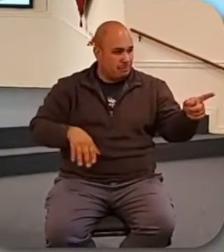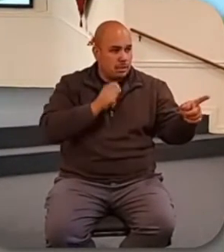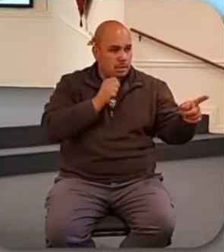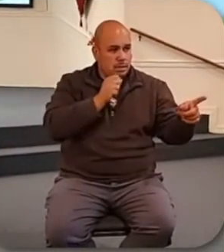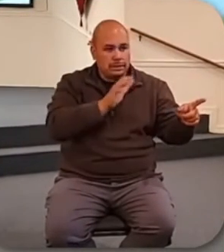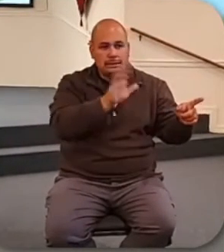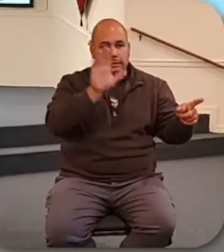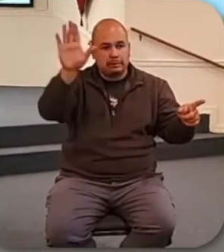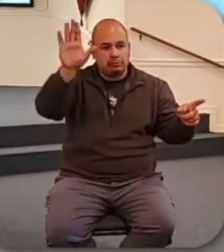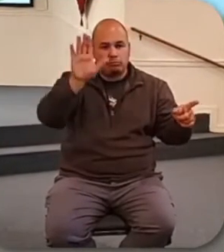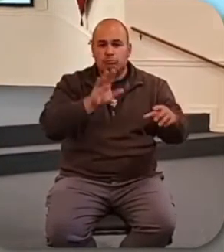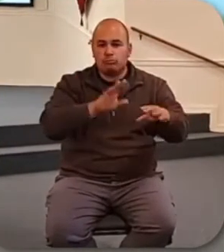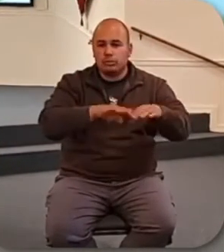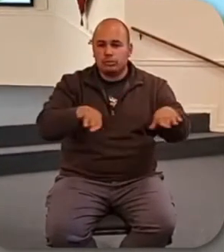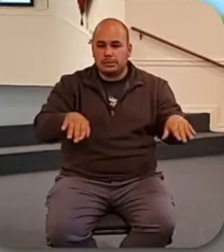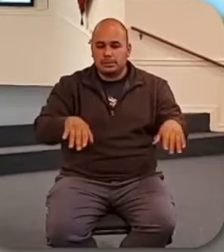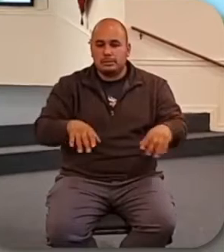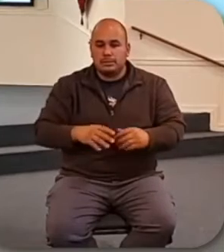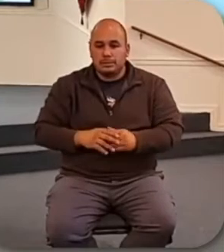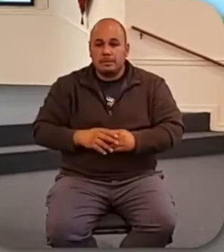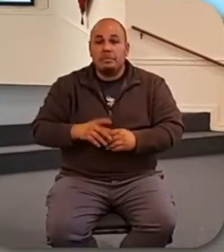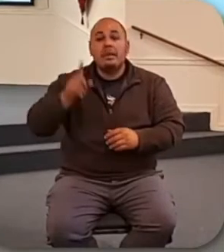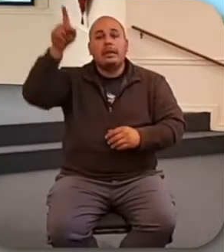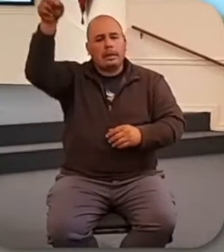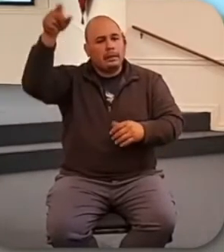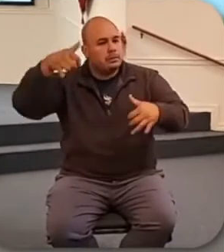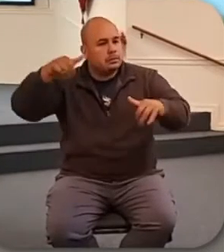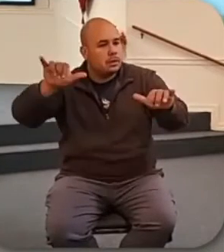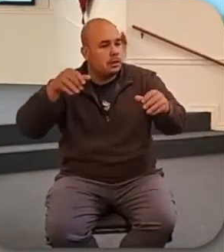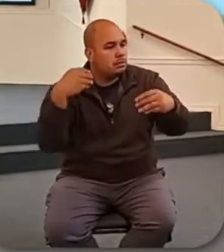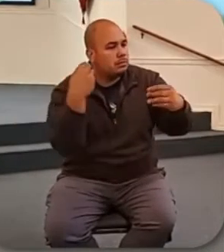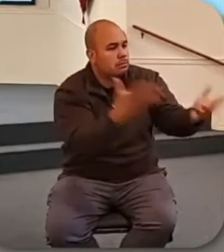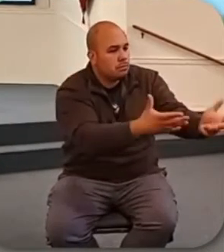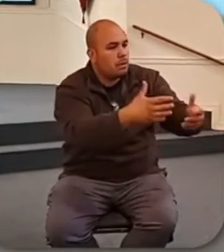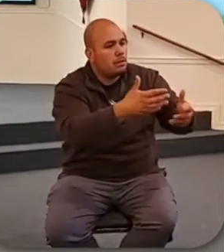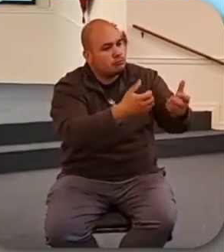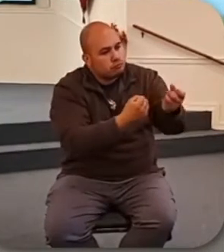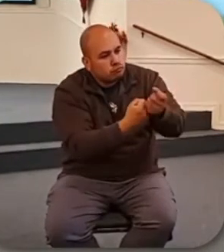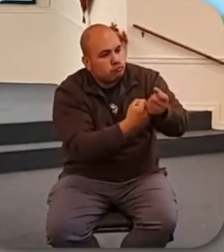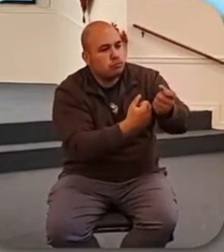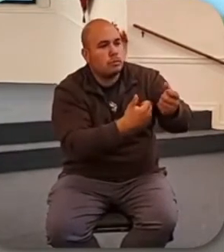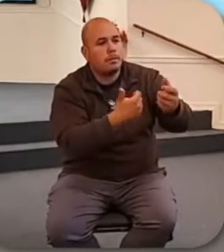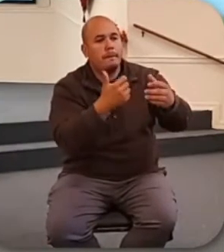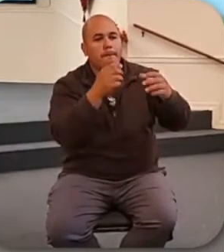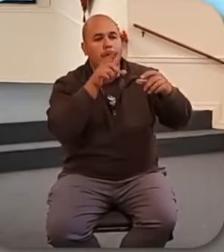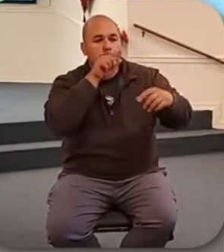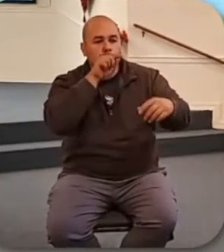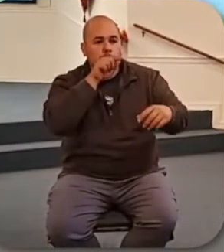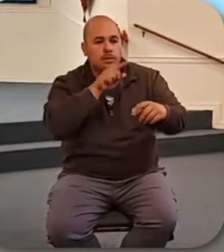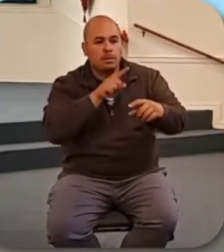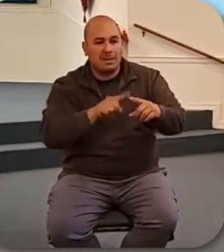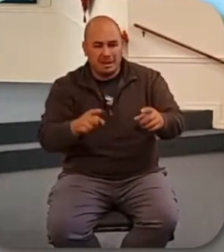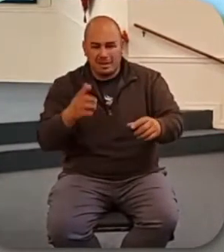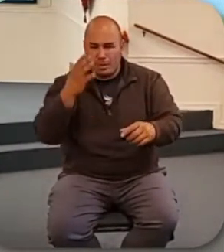And so if God takes care of the birds, why would we ever think that he would not also take care of us?